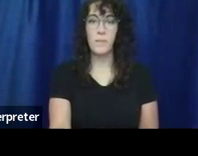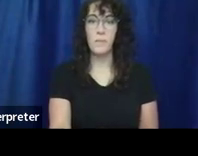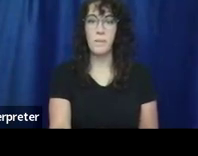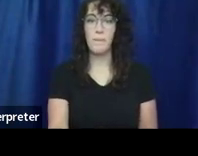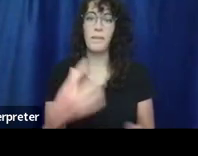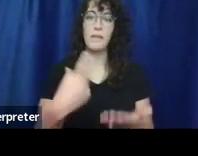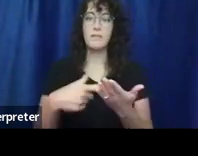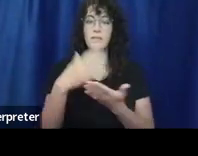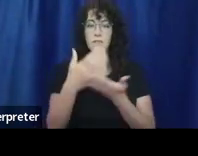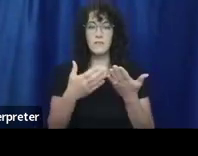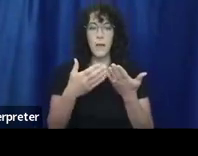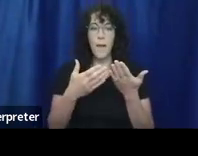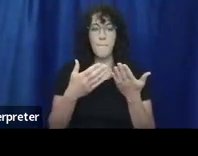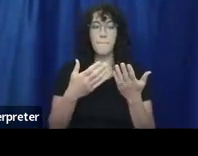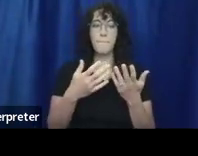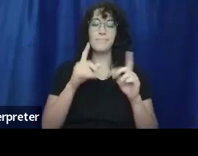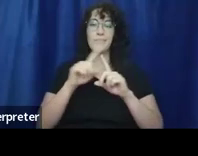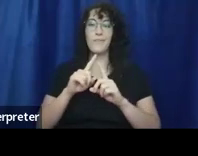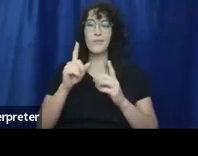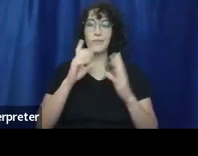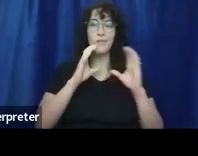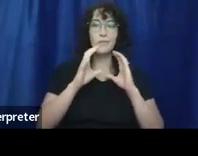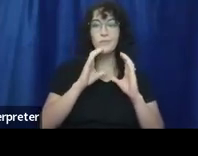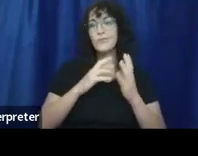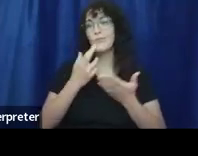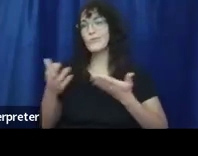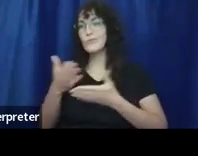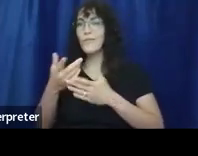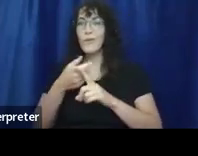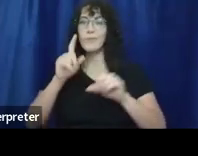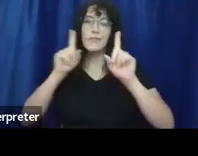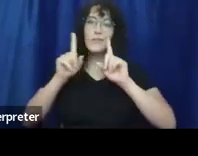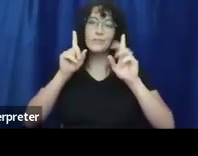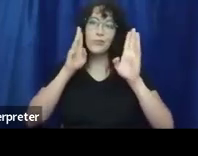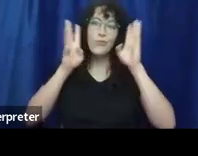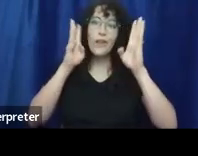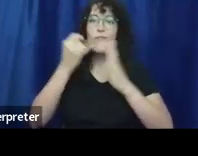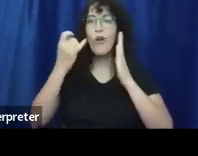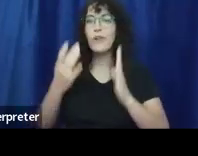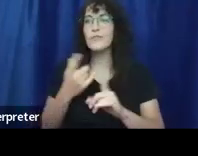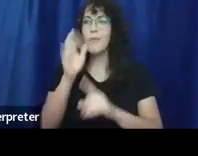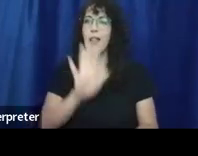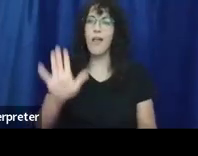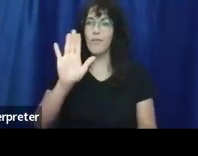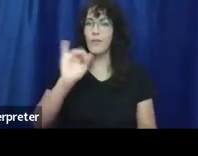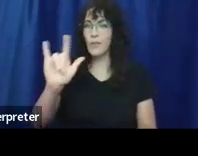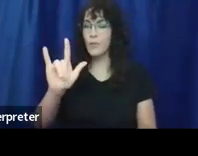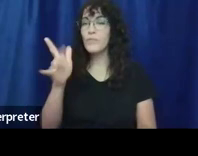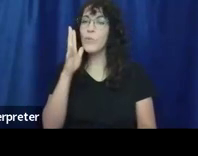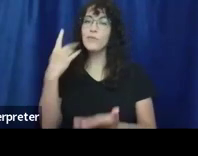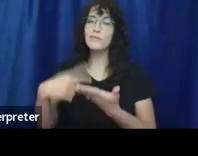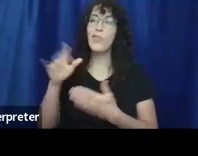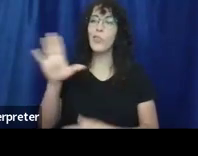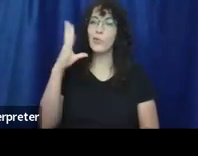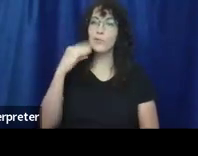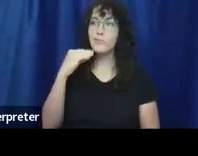some incredible artists and creatives from all over the state of Illinois. We're going to share a little bit about their experiences, lessons learned,